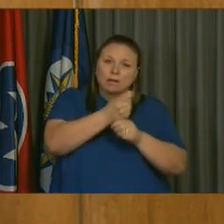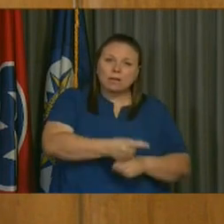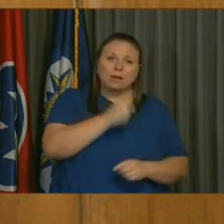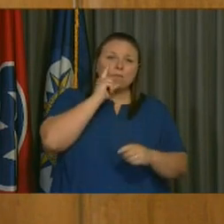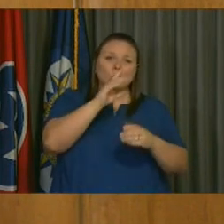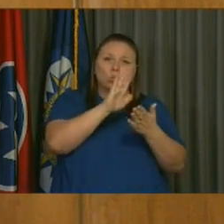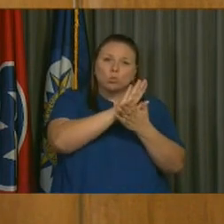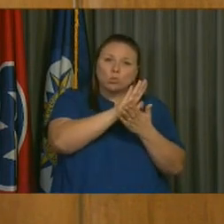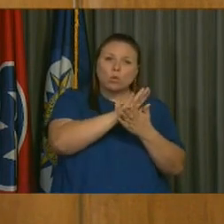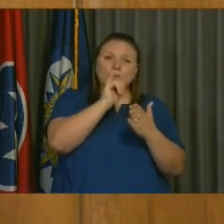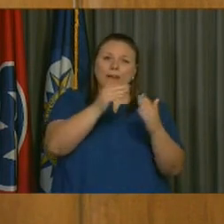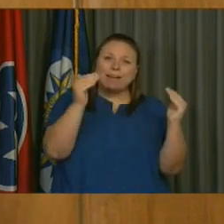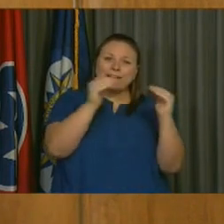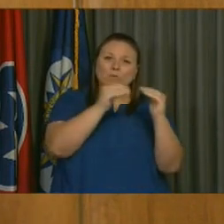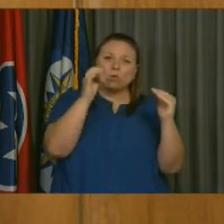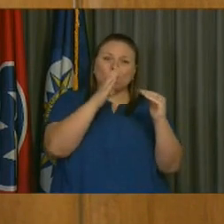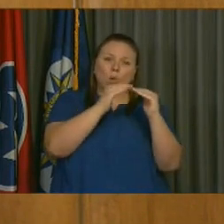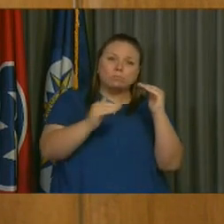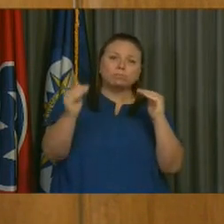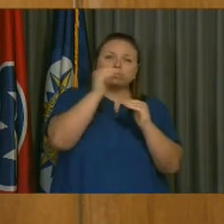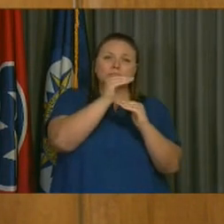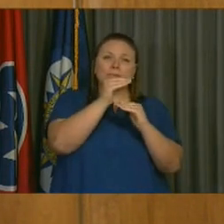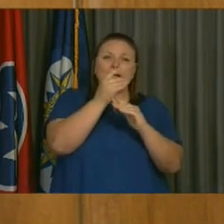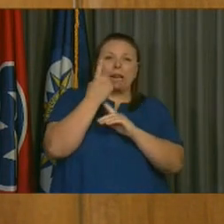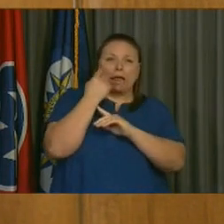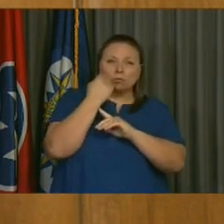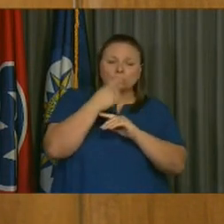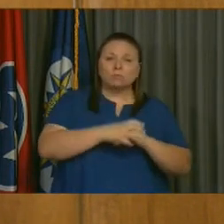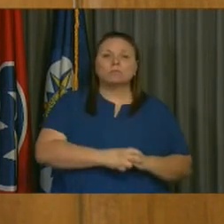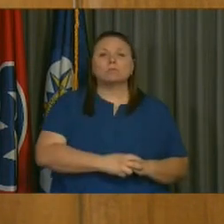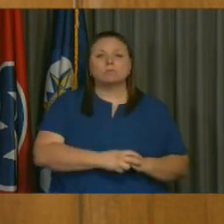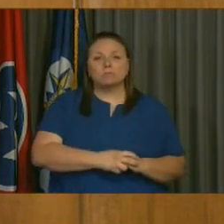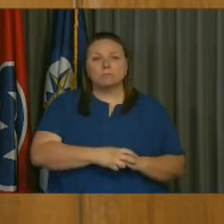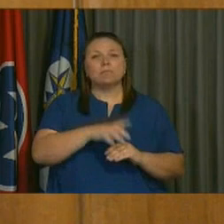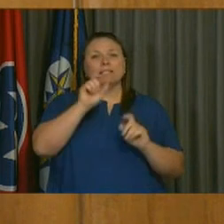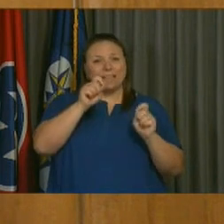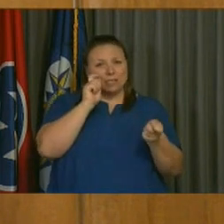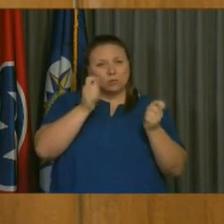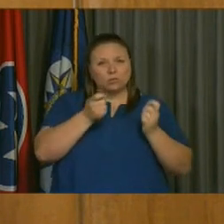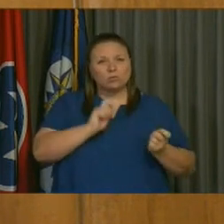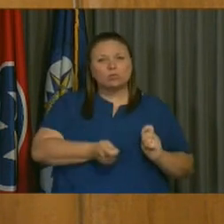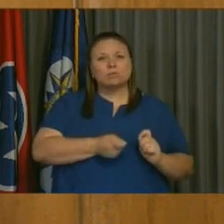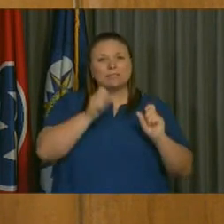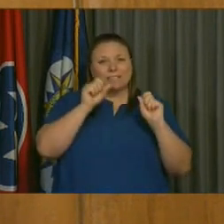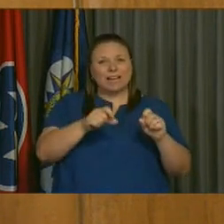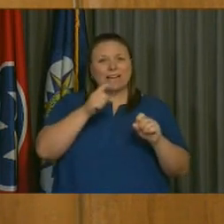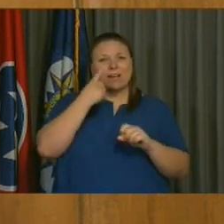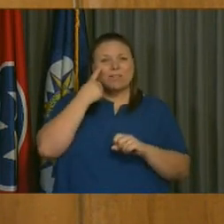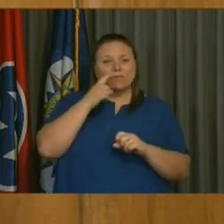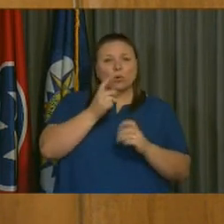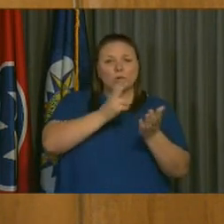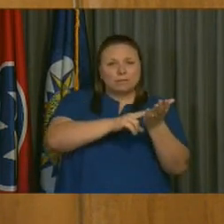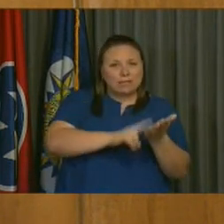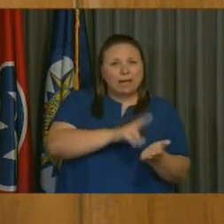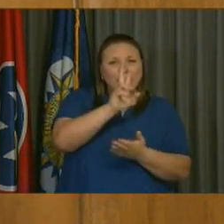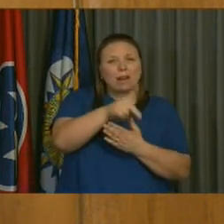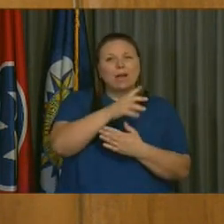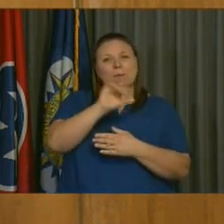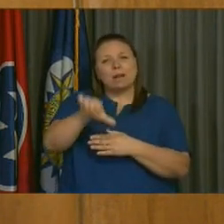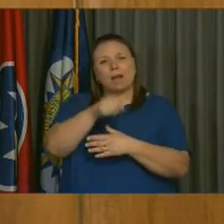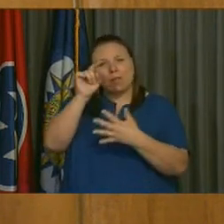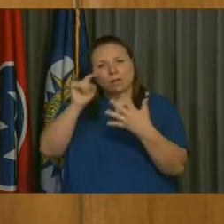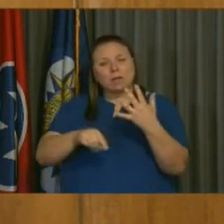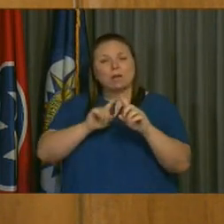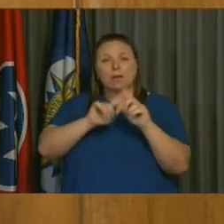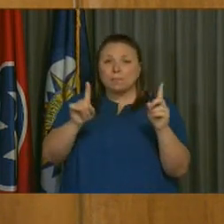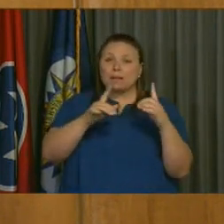that equal or exceed the year before. And there are adjustments for enrollments and a few other factors, but